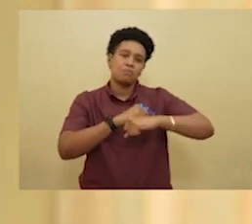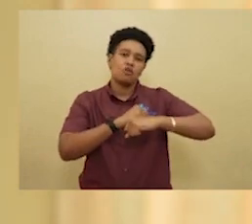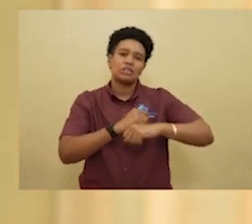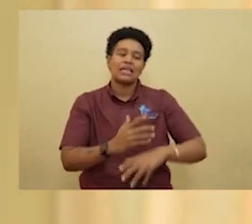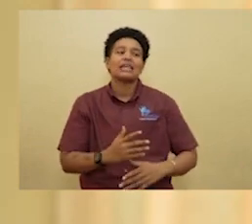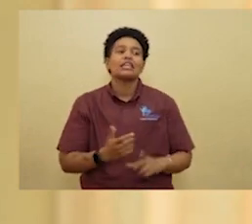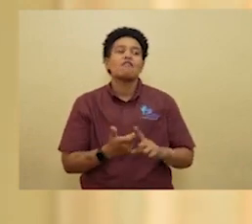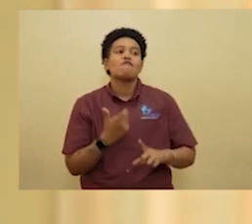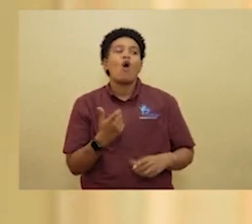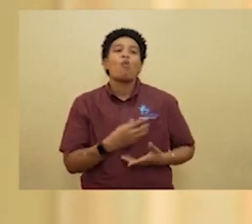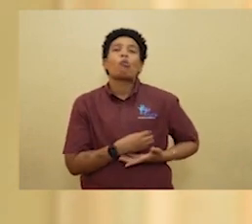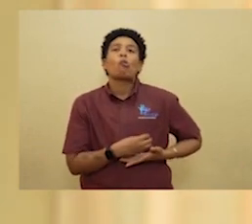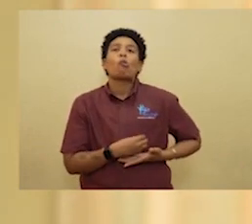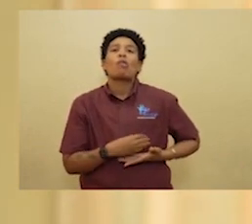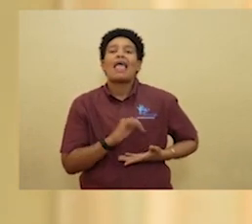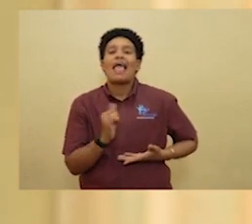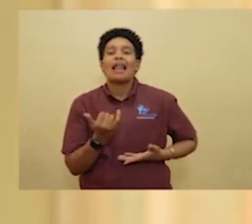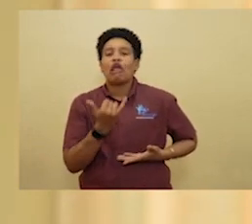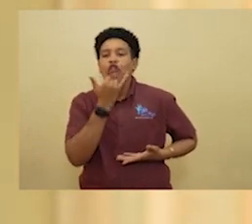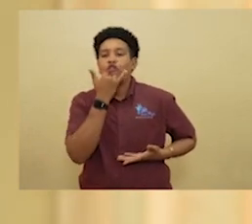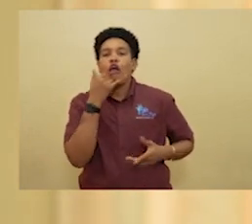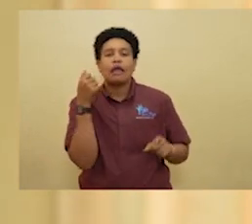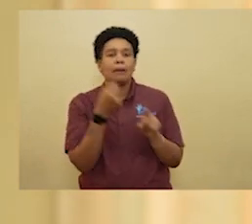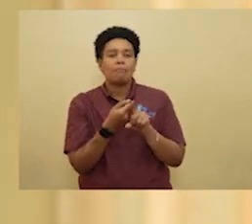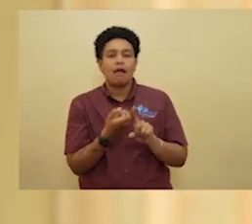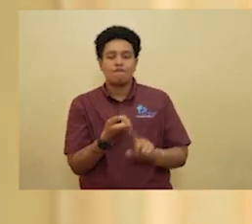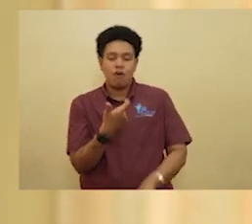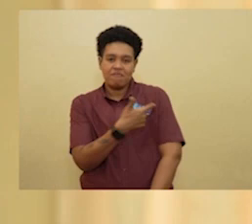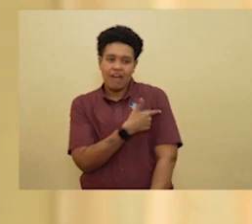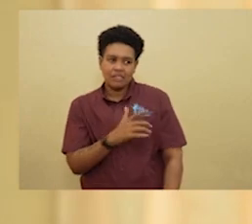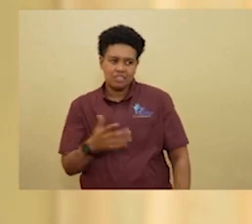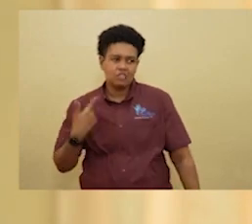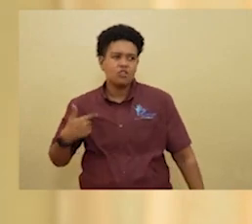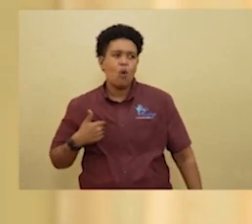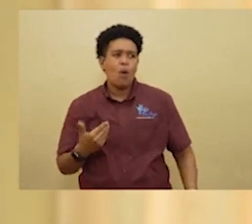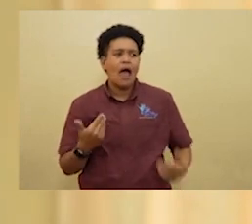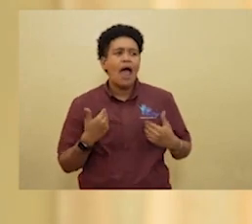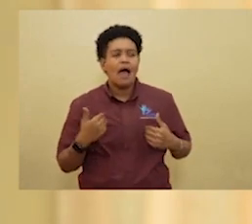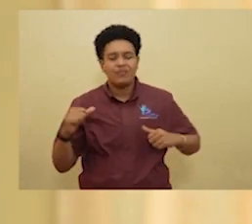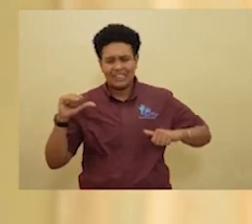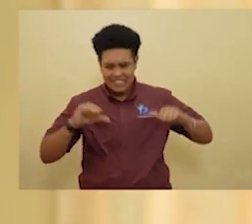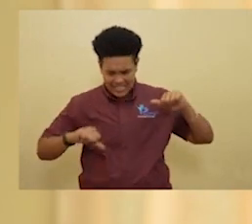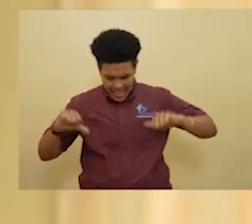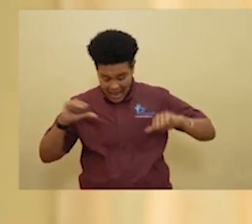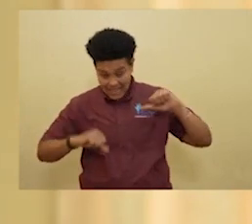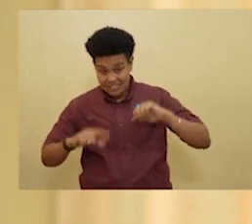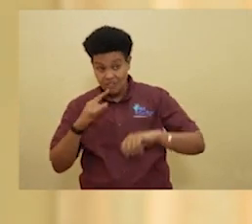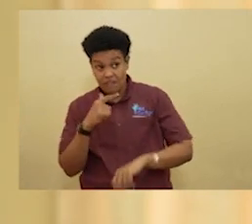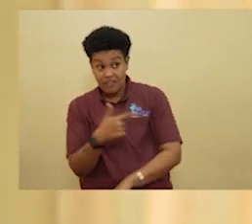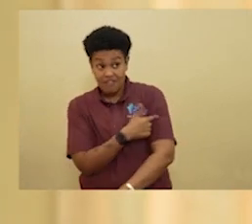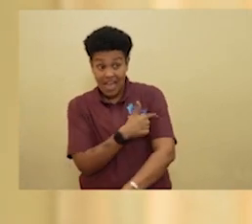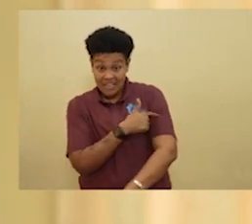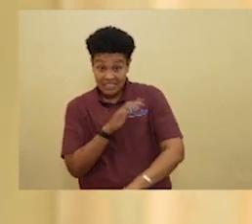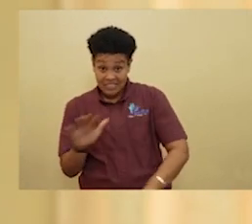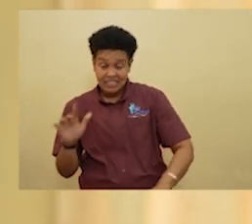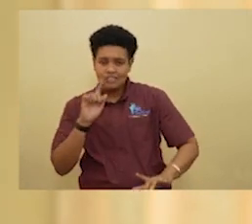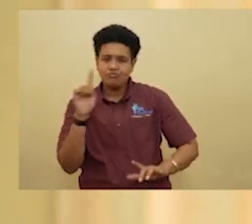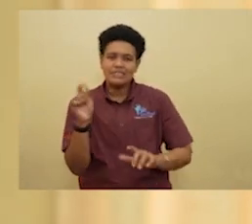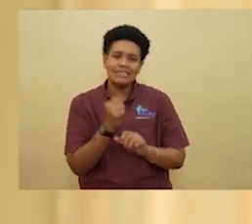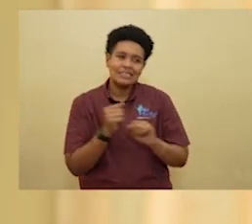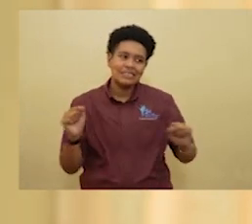from getting any ill effect of the vaccine. So we have the science of the vaccine that it is